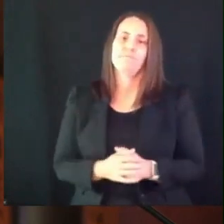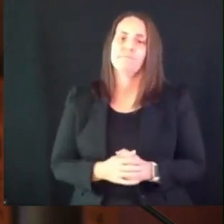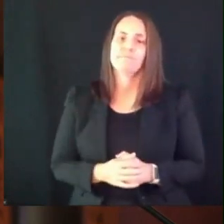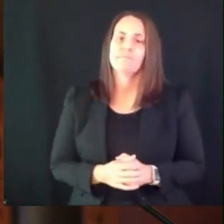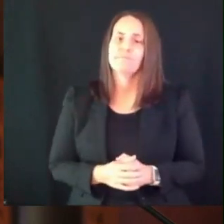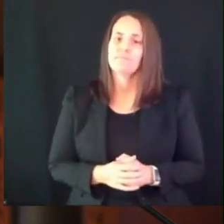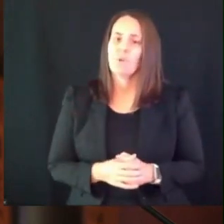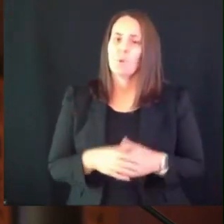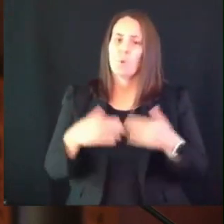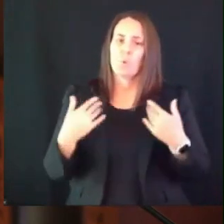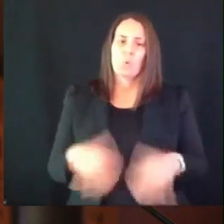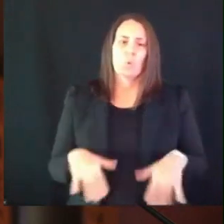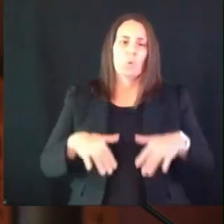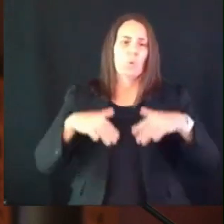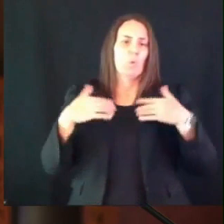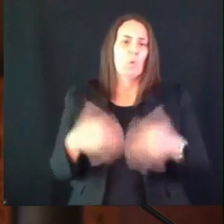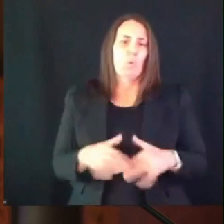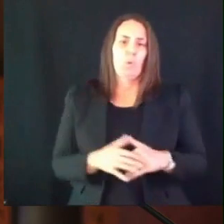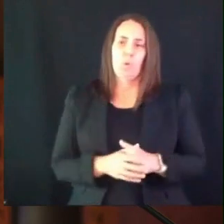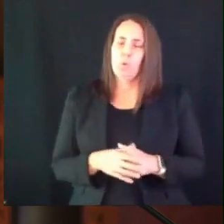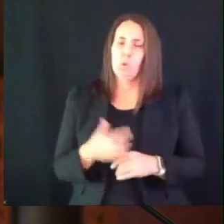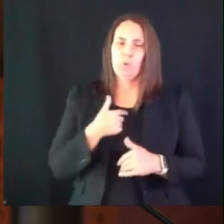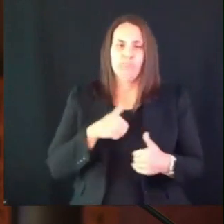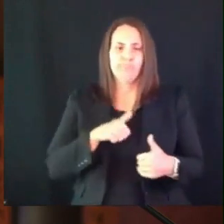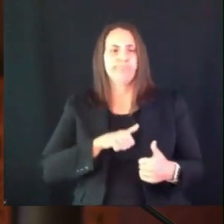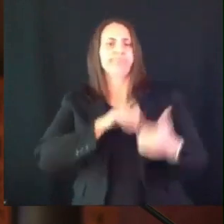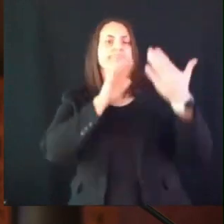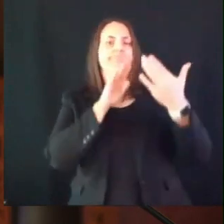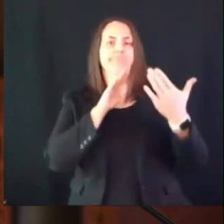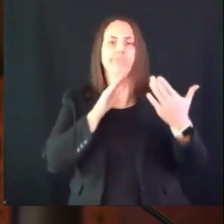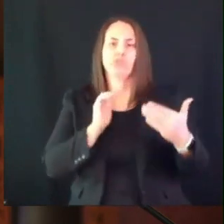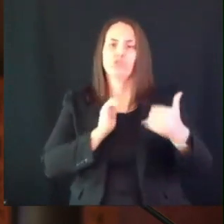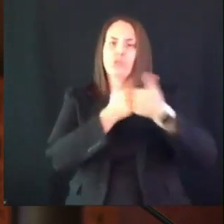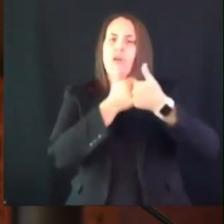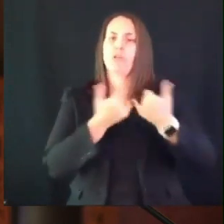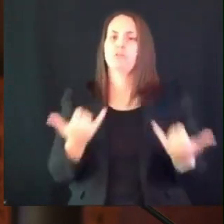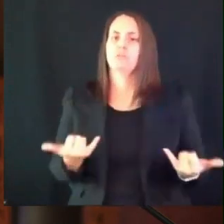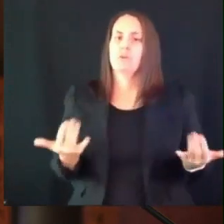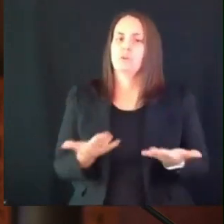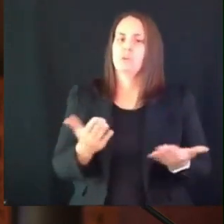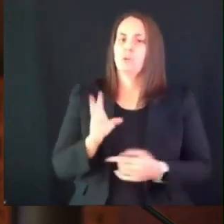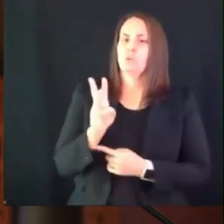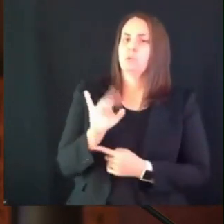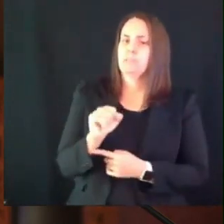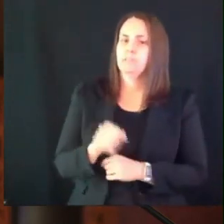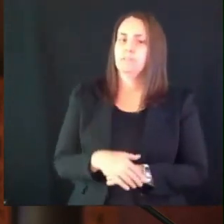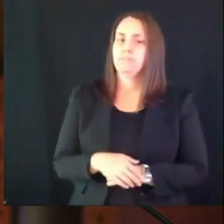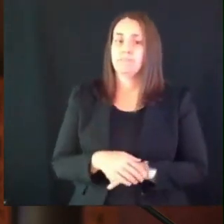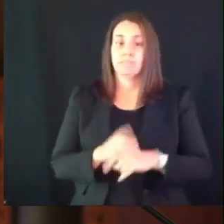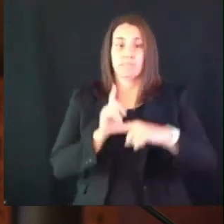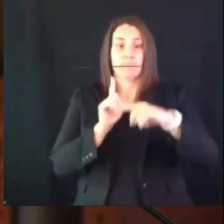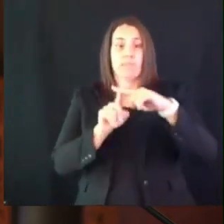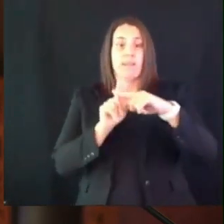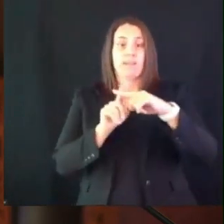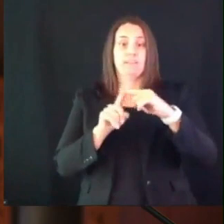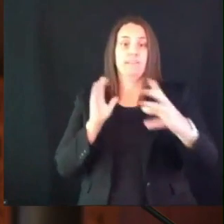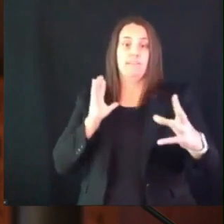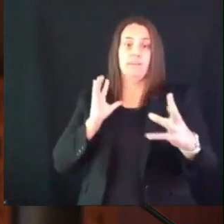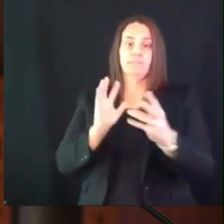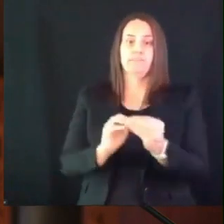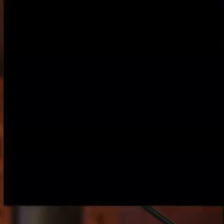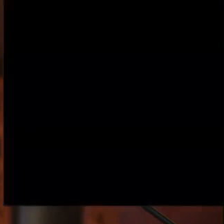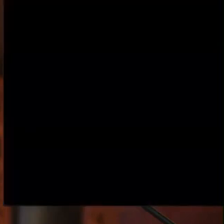there are now 155 471 confirmed cases of covet 19